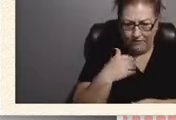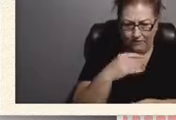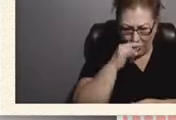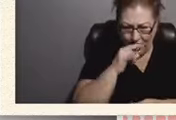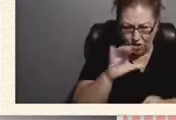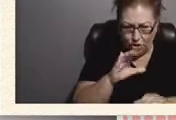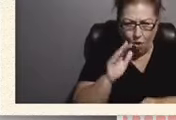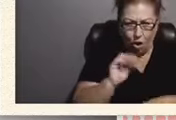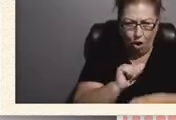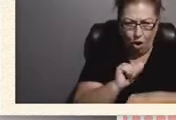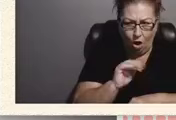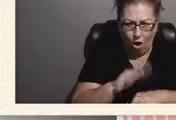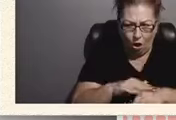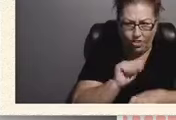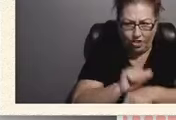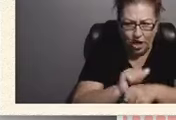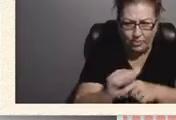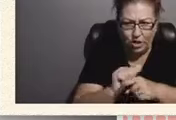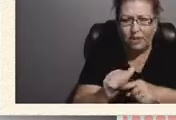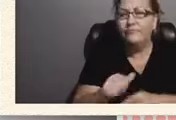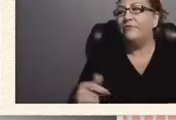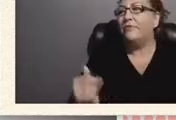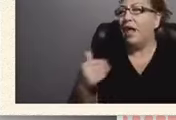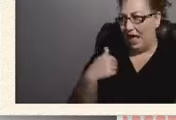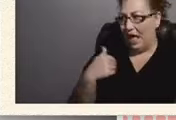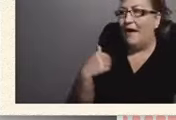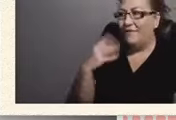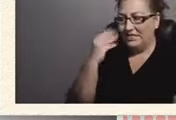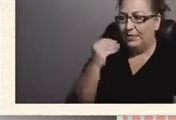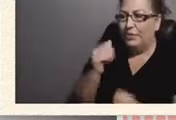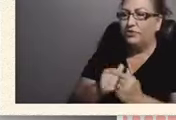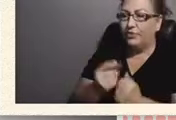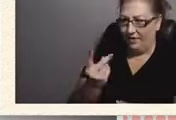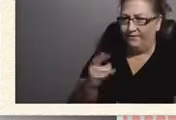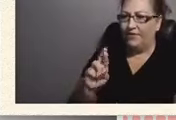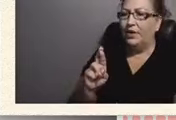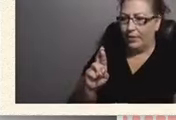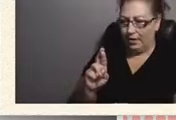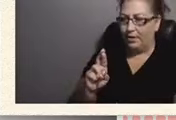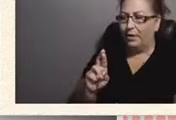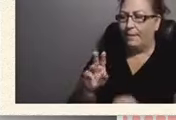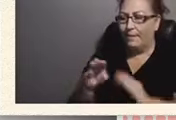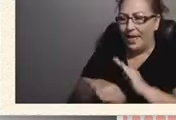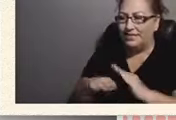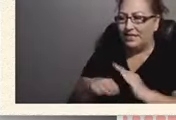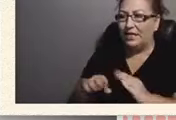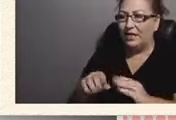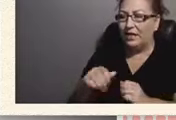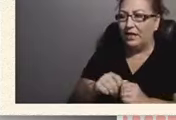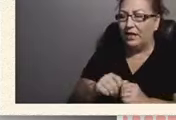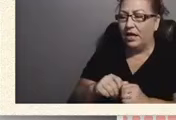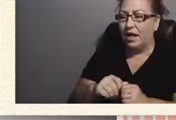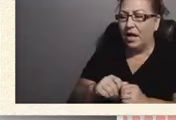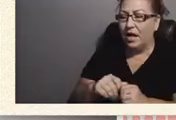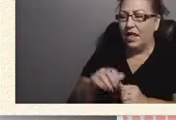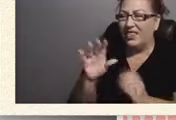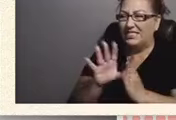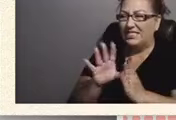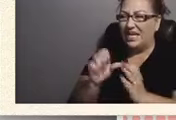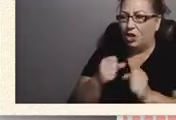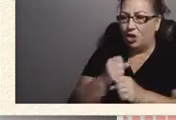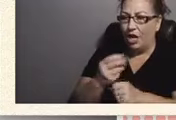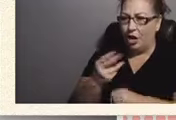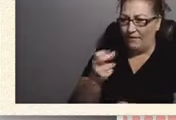I have an experience with vocational rehab, but they basically the senior year of high school, they come to